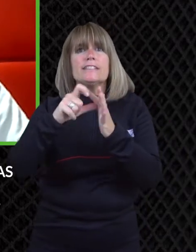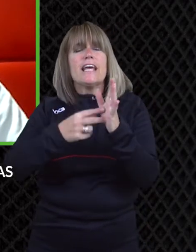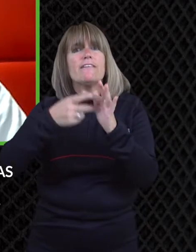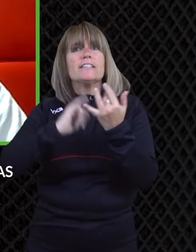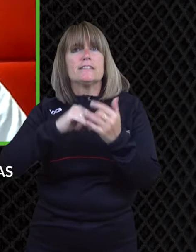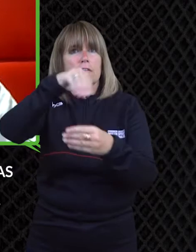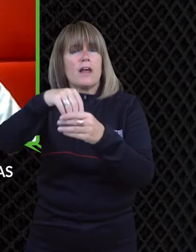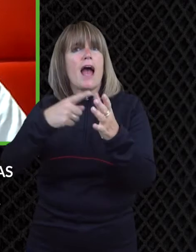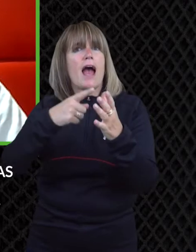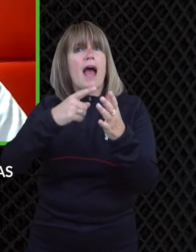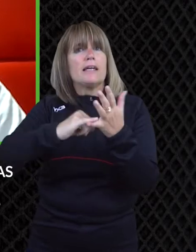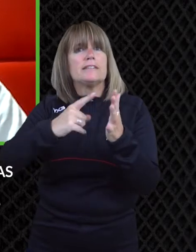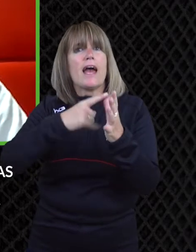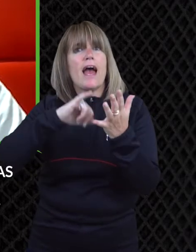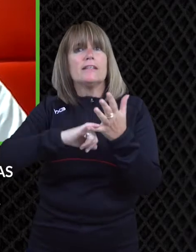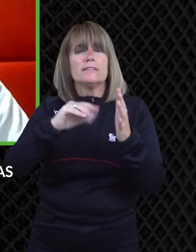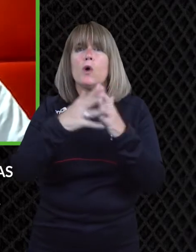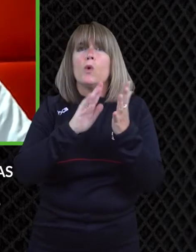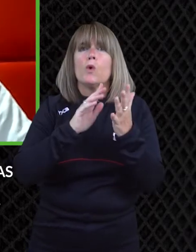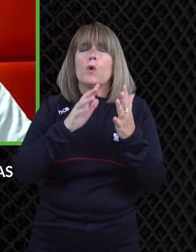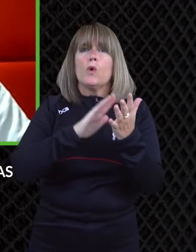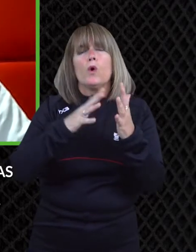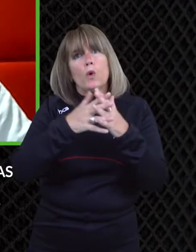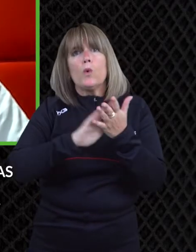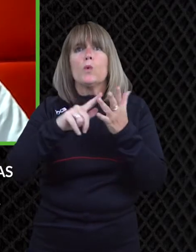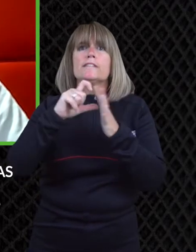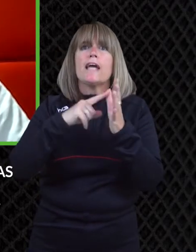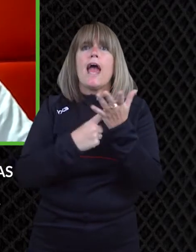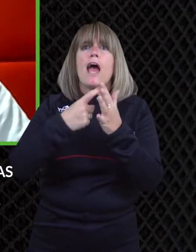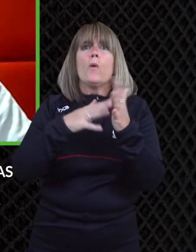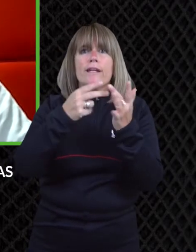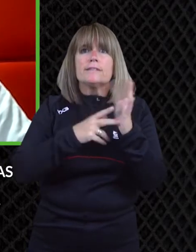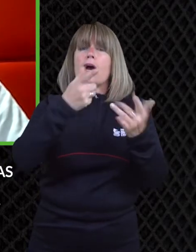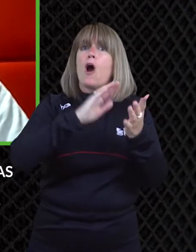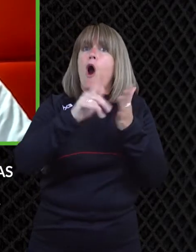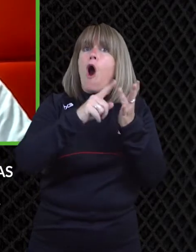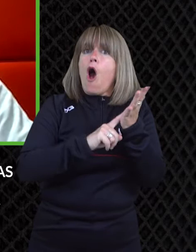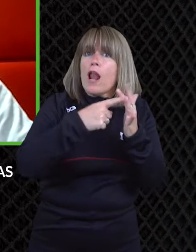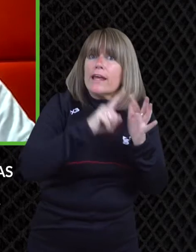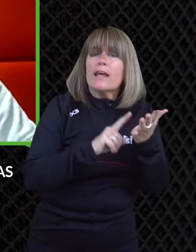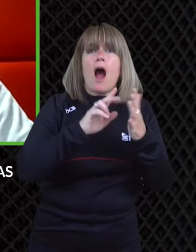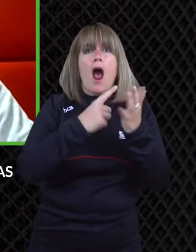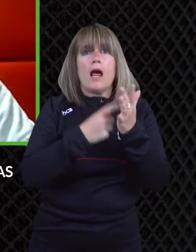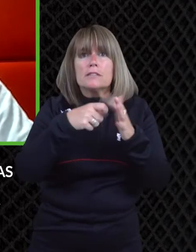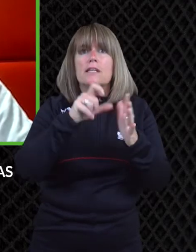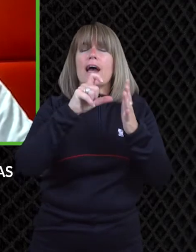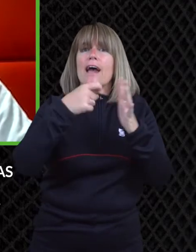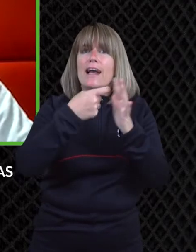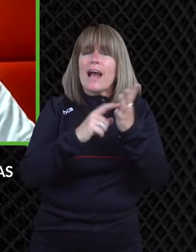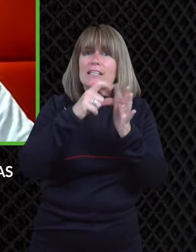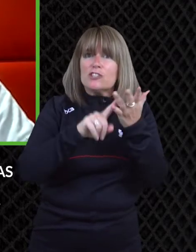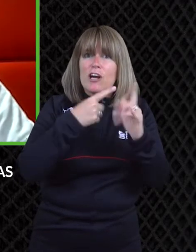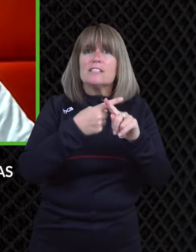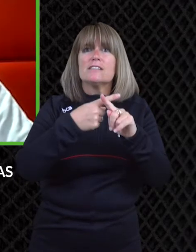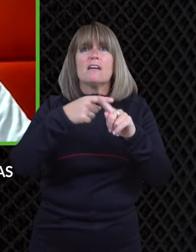arnold kadina cox and i'm a celebrity how important is that for you know that disability representation to